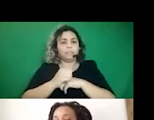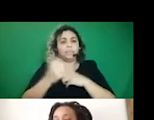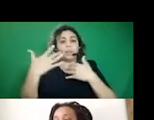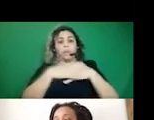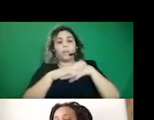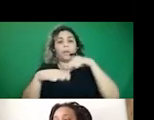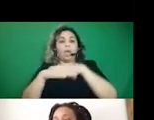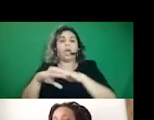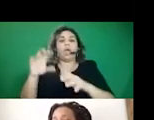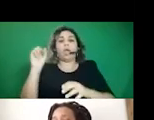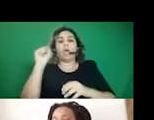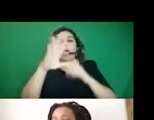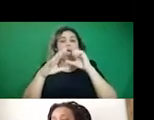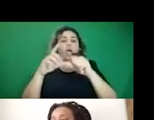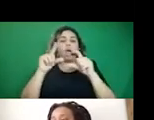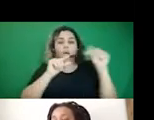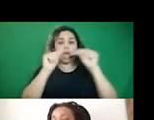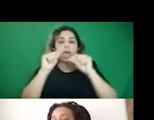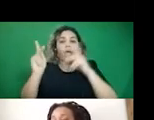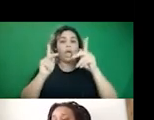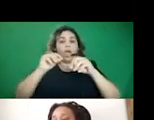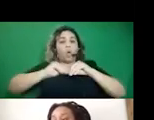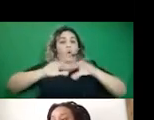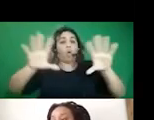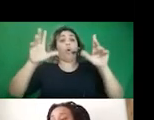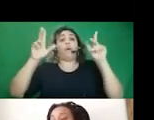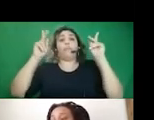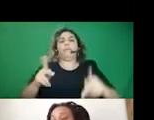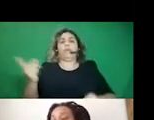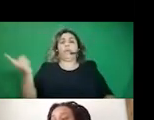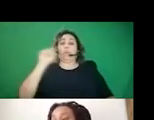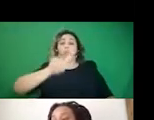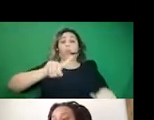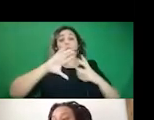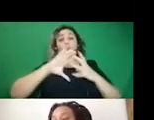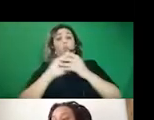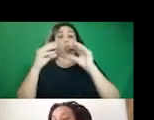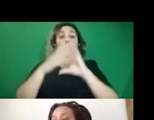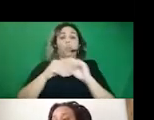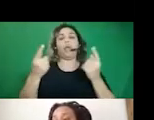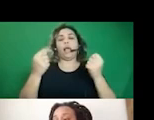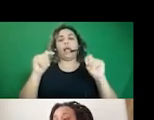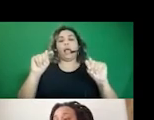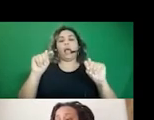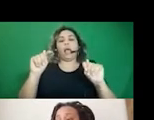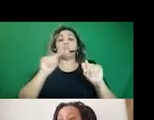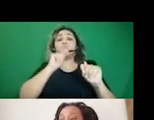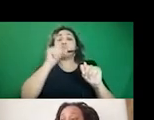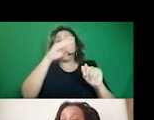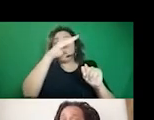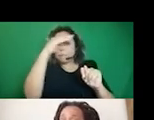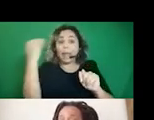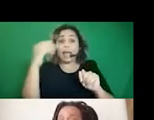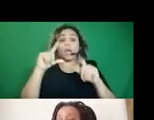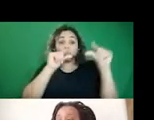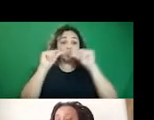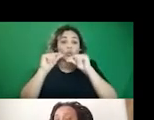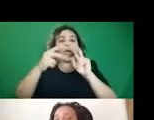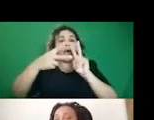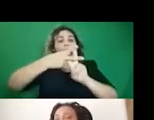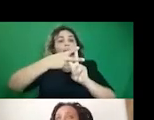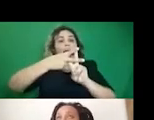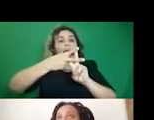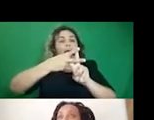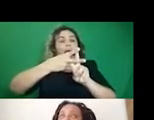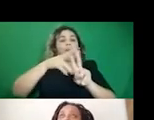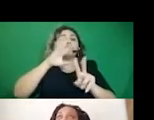pranksters and right-wing extremists launched an impersonation campaign to muddy the waters of organic Black Twitter hashtag that